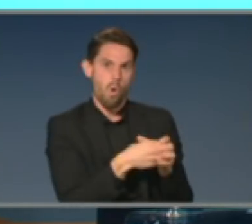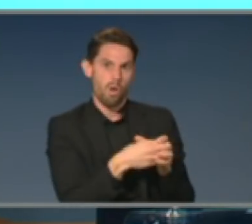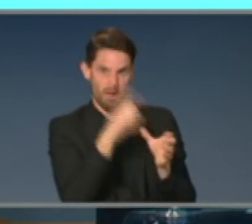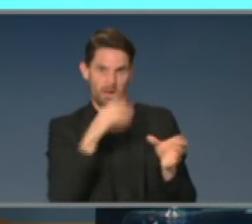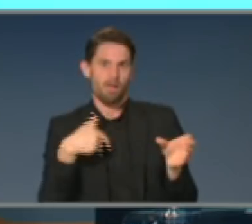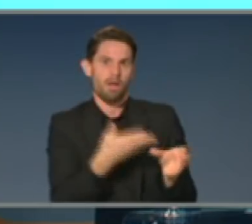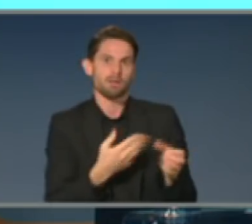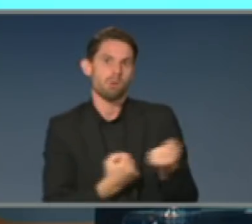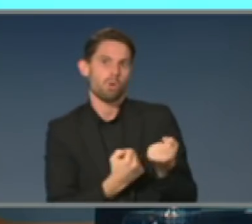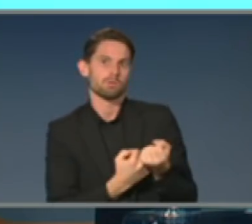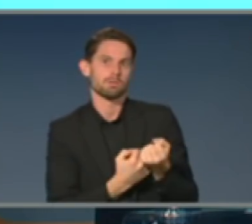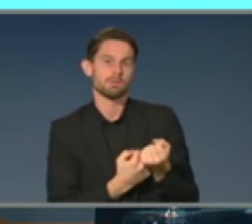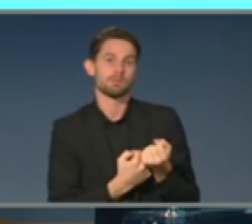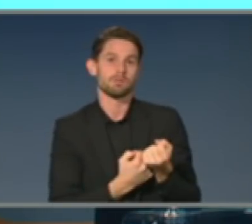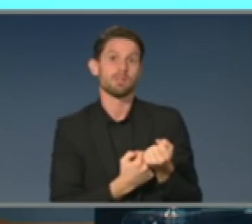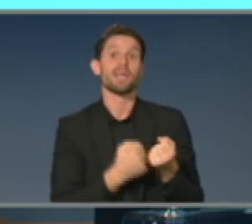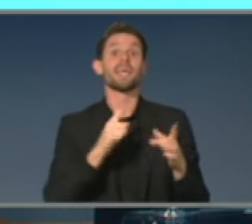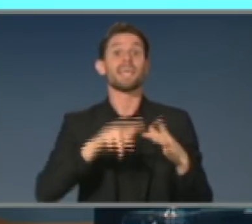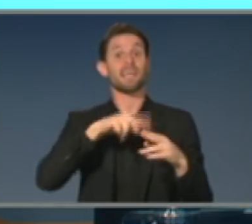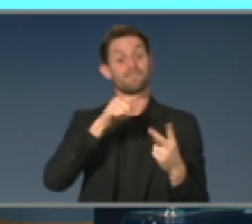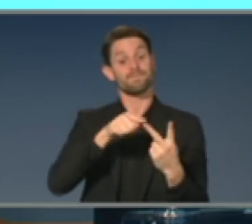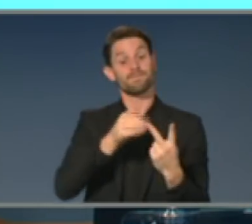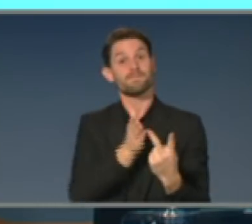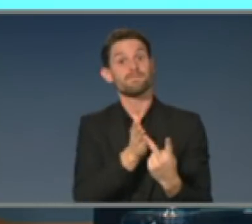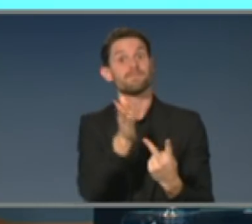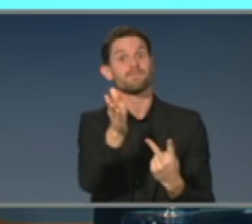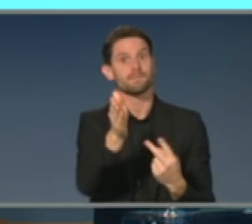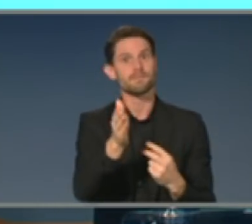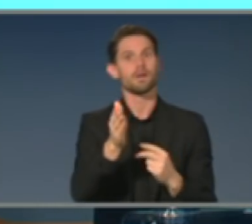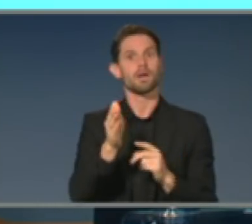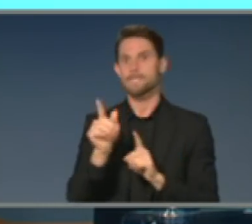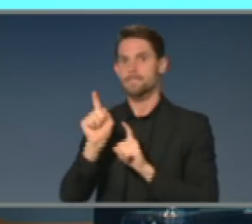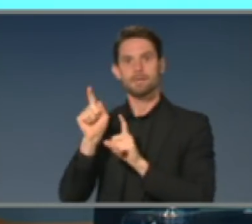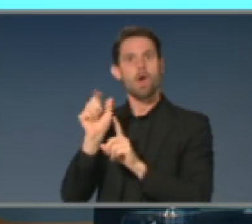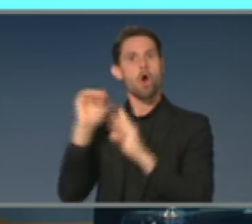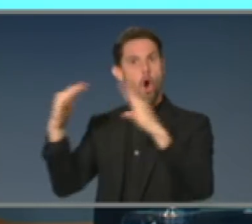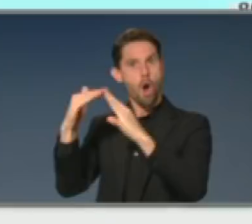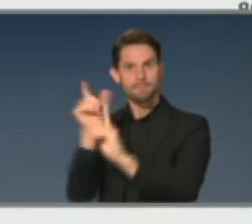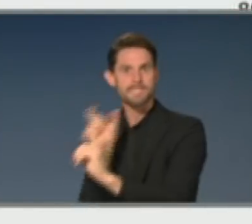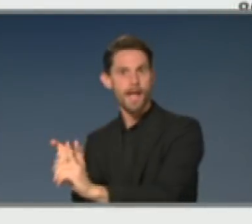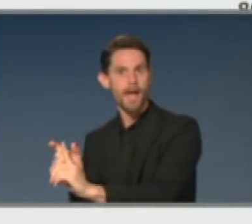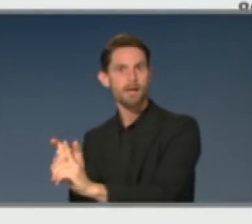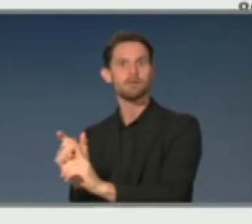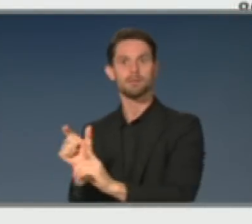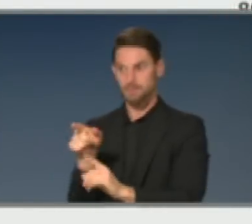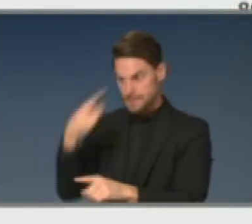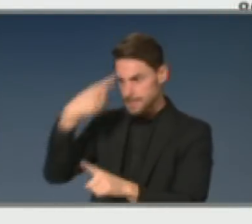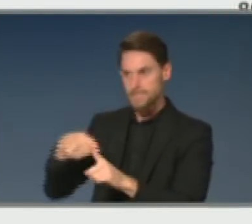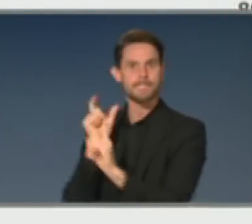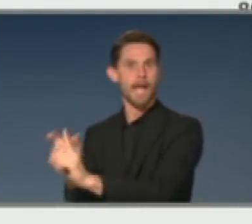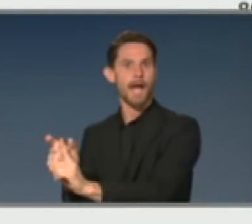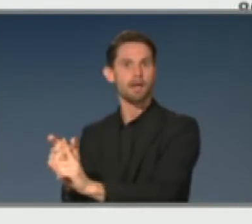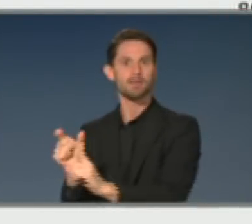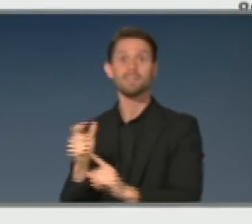quarantine and isolation, you get a much lower infection rate, lower hospitalization rate, but still, most